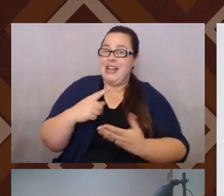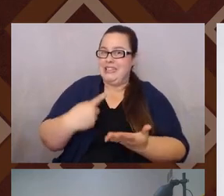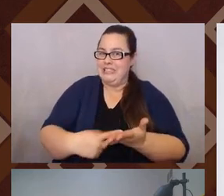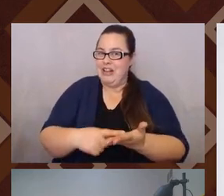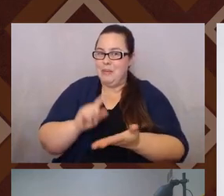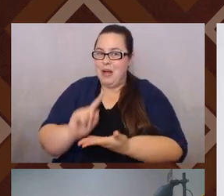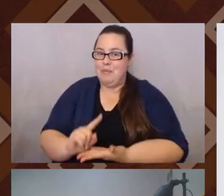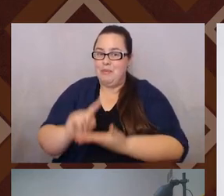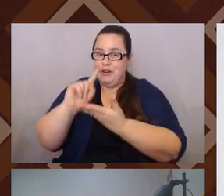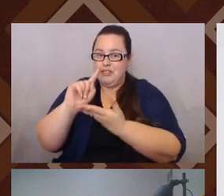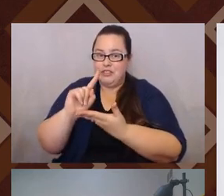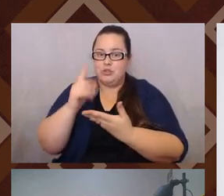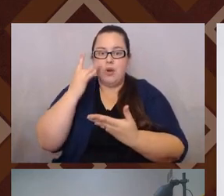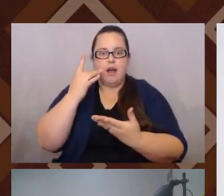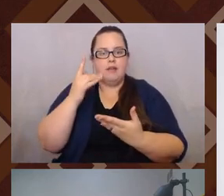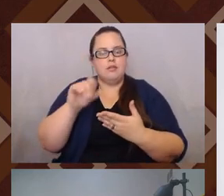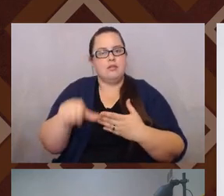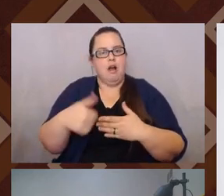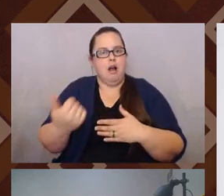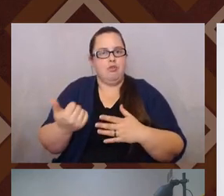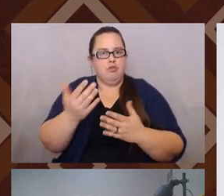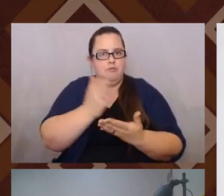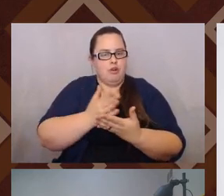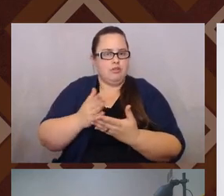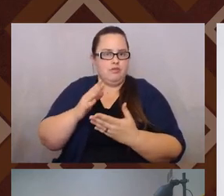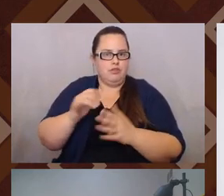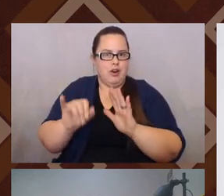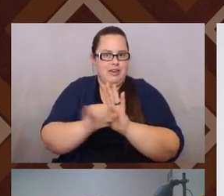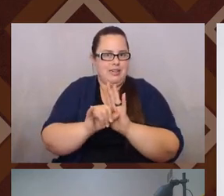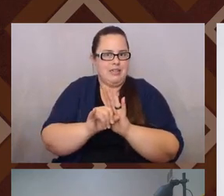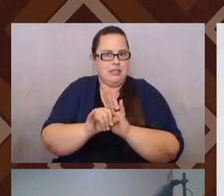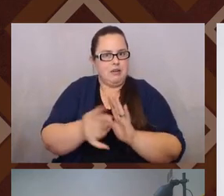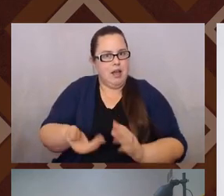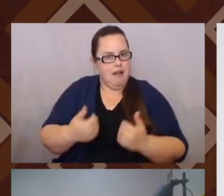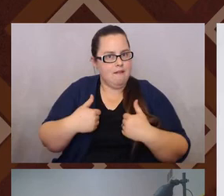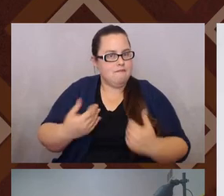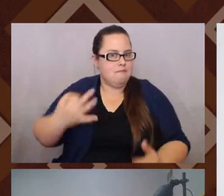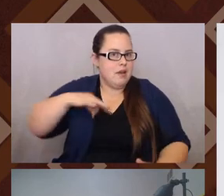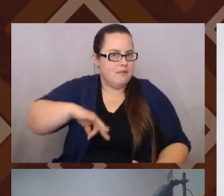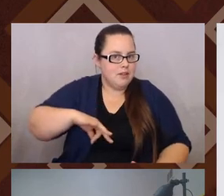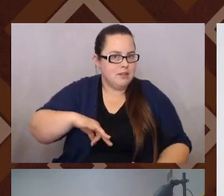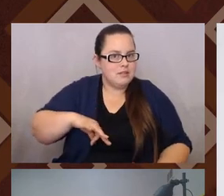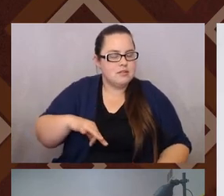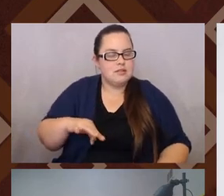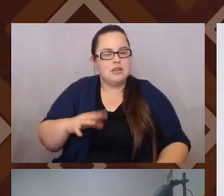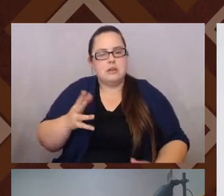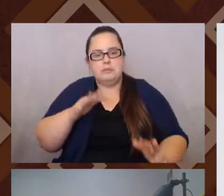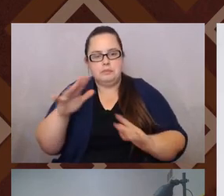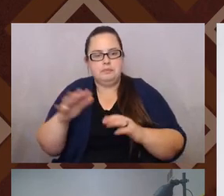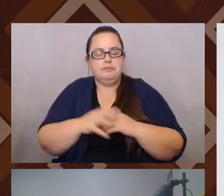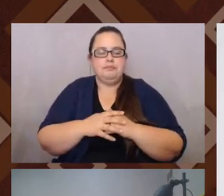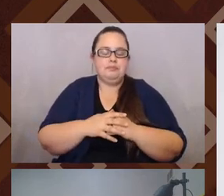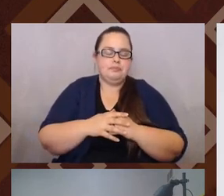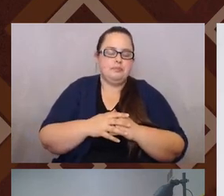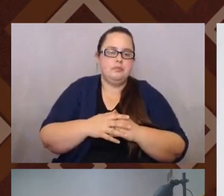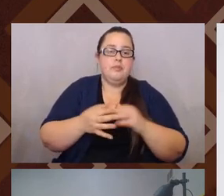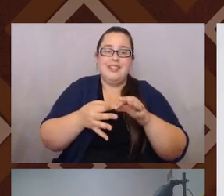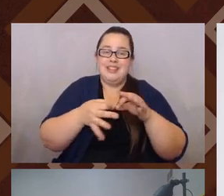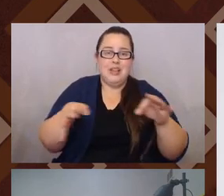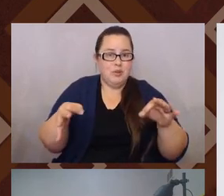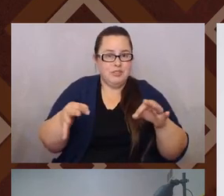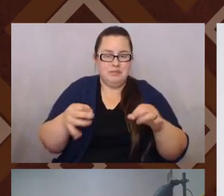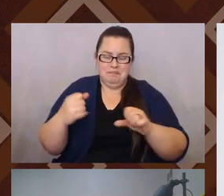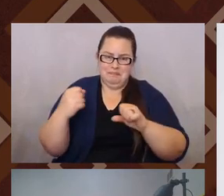there's also other elements of your identity that you get benefits from and things of that sort. Um, but language is deeply political.